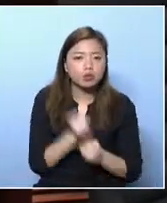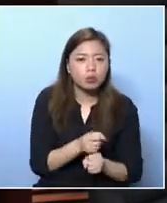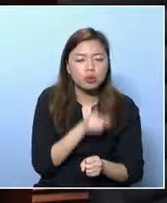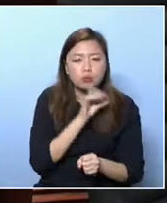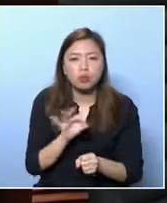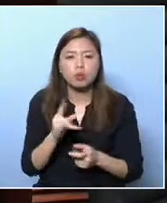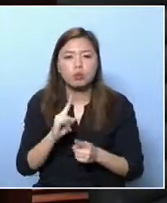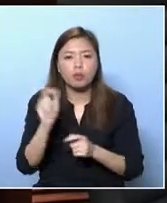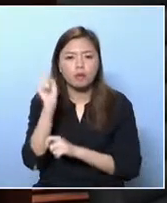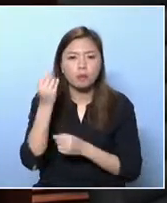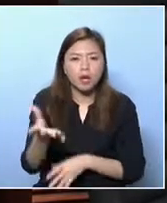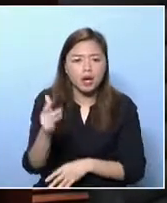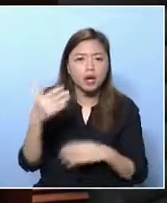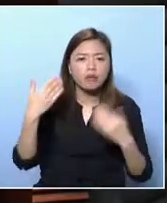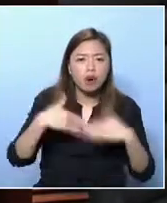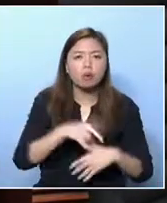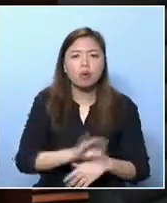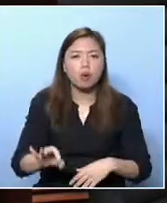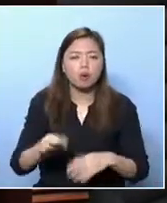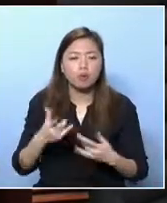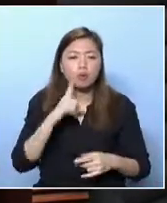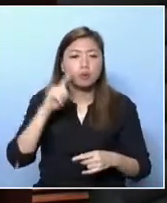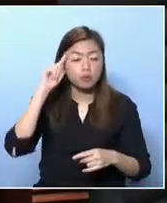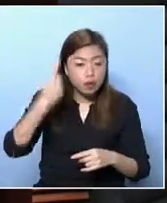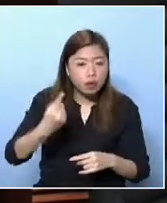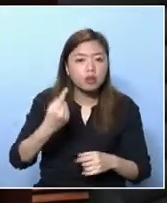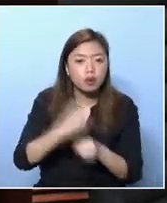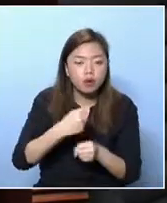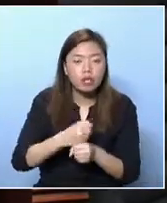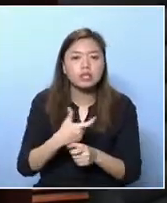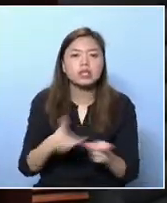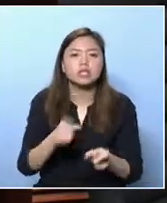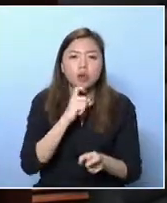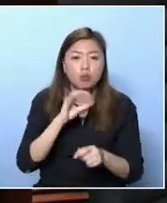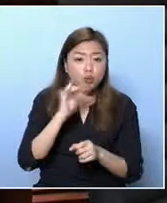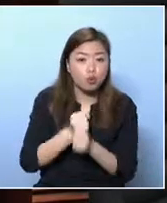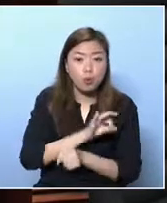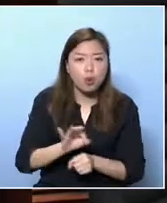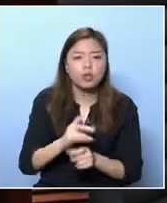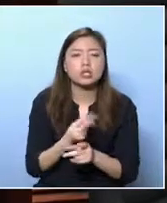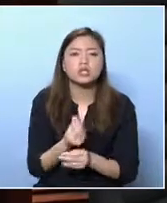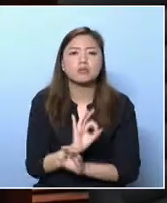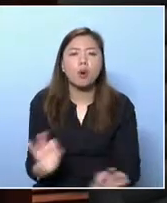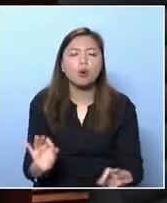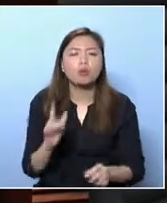Sometimes he has a job. Sometimes he hasn't. And he's daily rated.